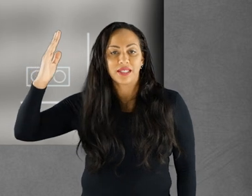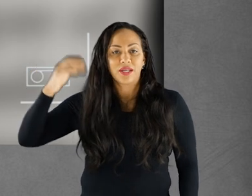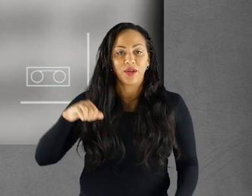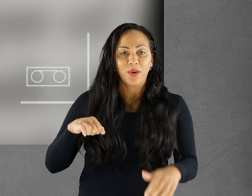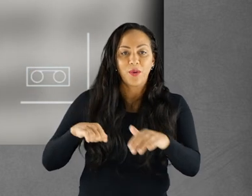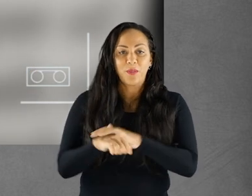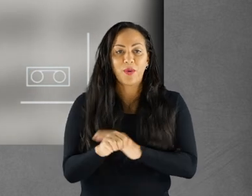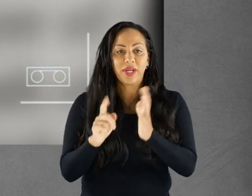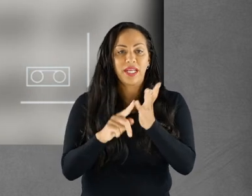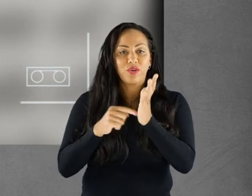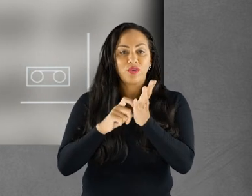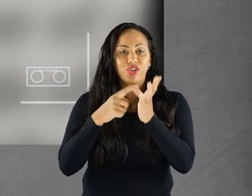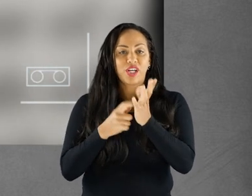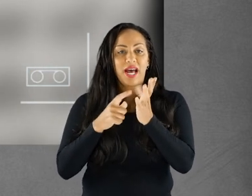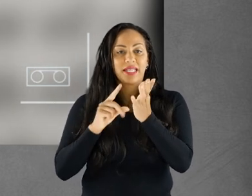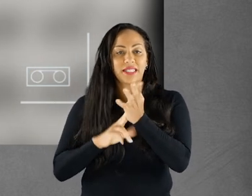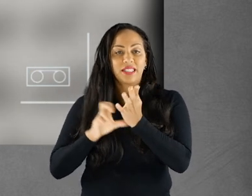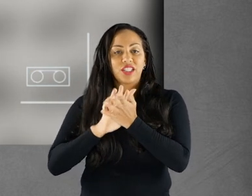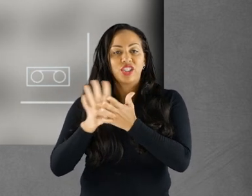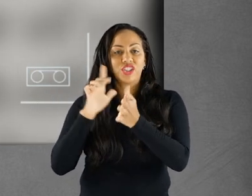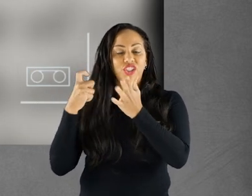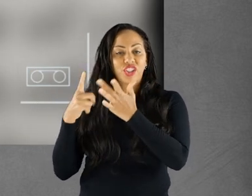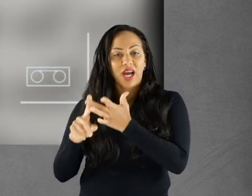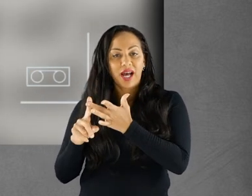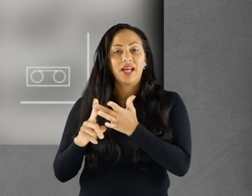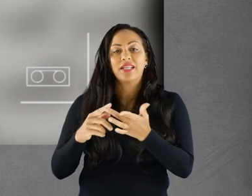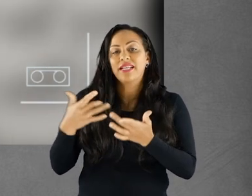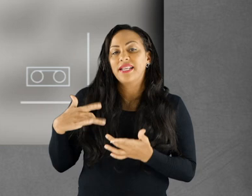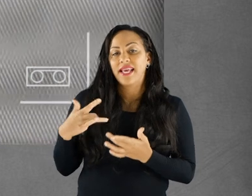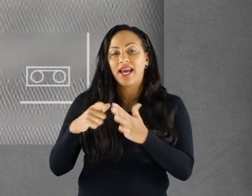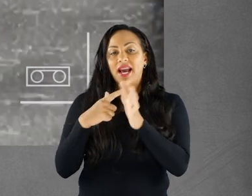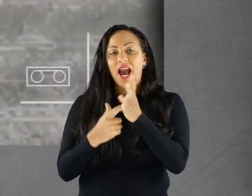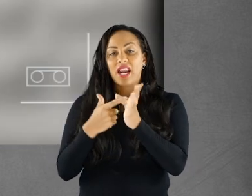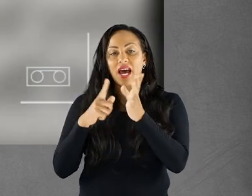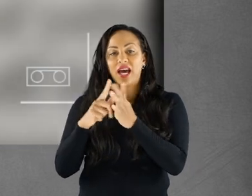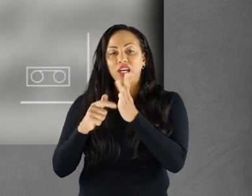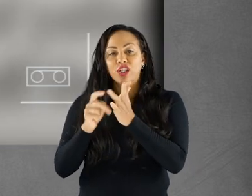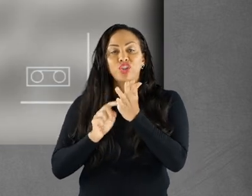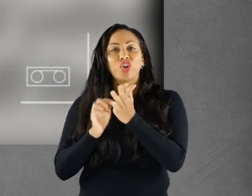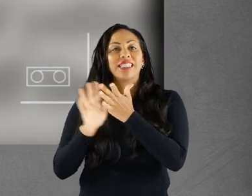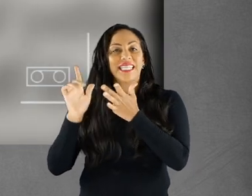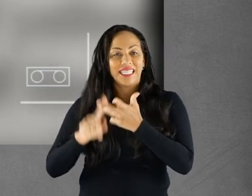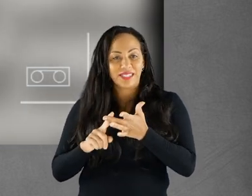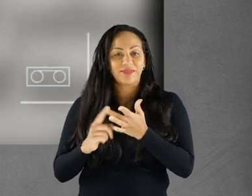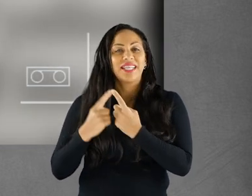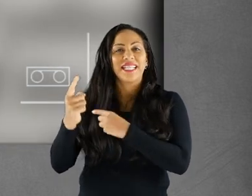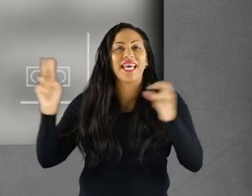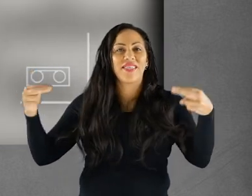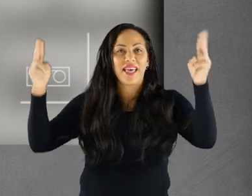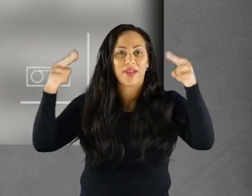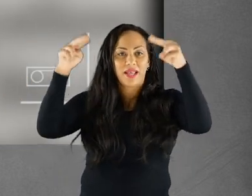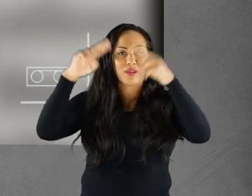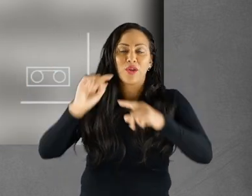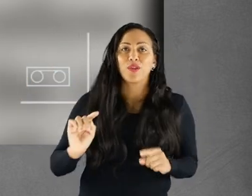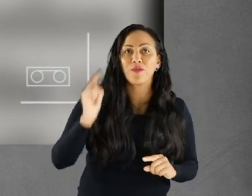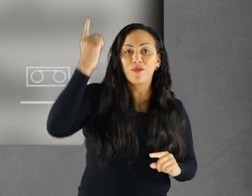Shanil was born in north-east India in the state of Uttranjal in a little village called Karajoti, at